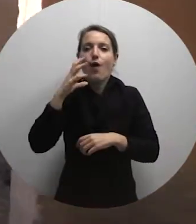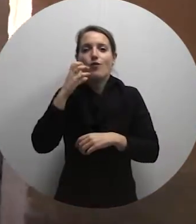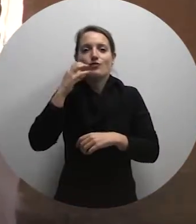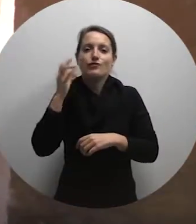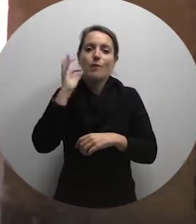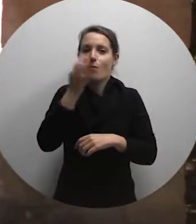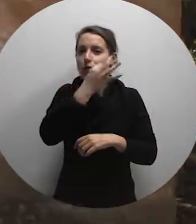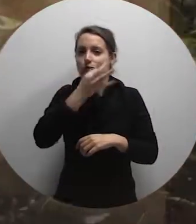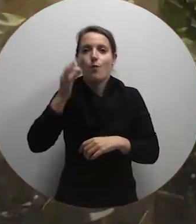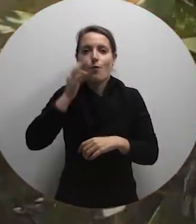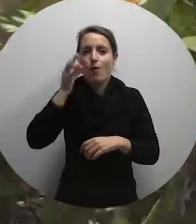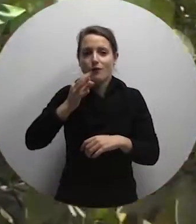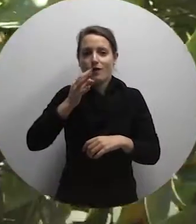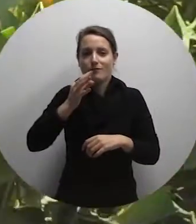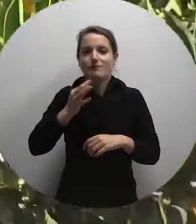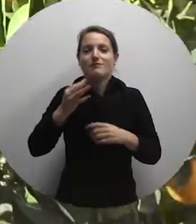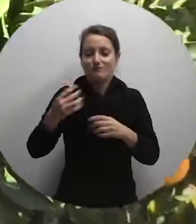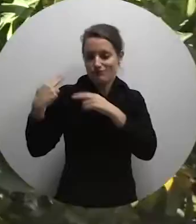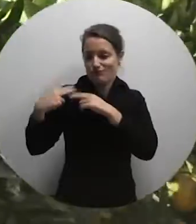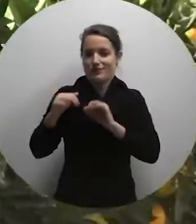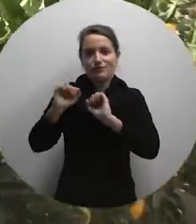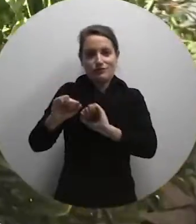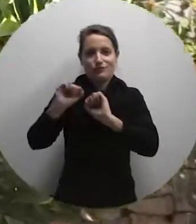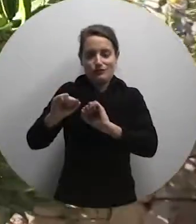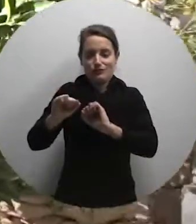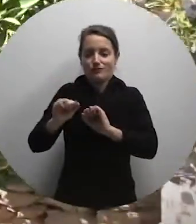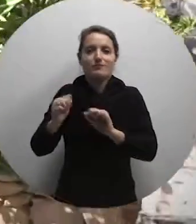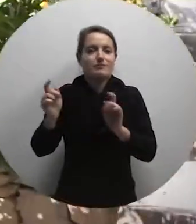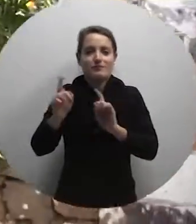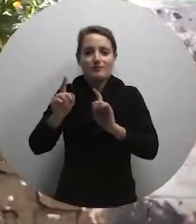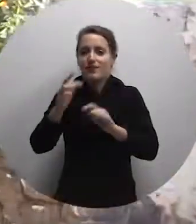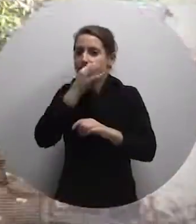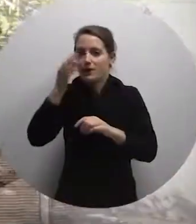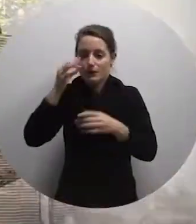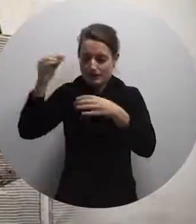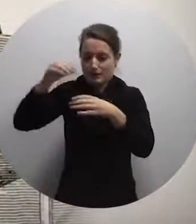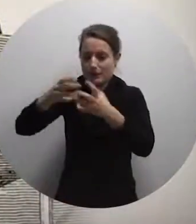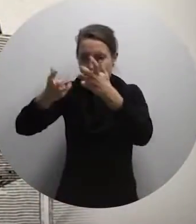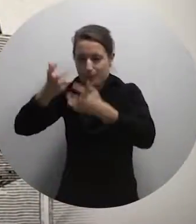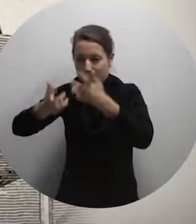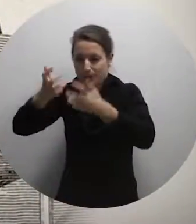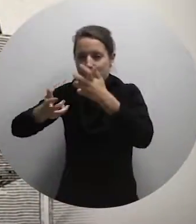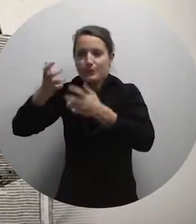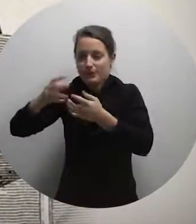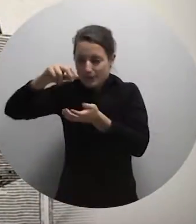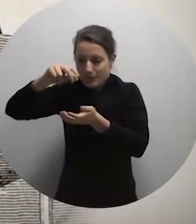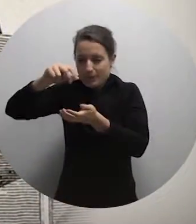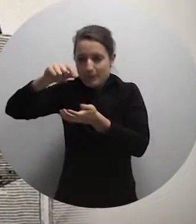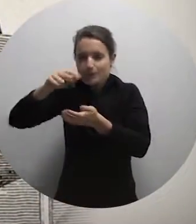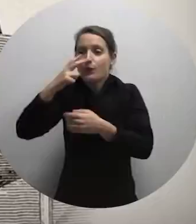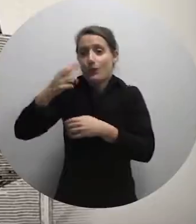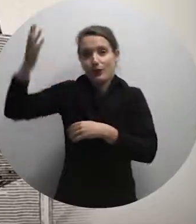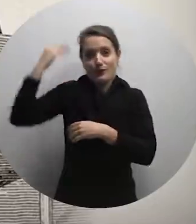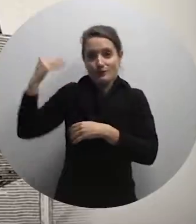Blossom Water, in Maltese known as Ilma Zar, a traditional distillation